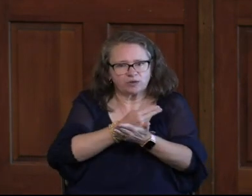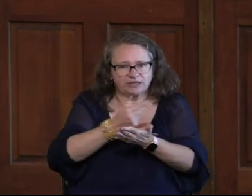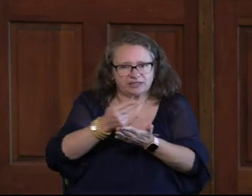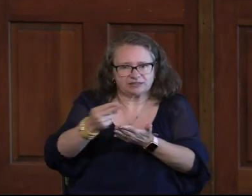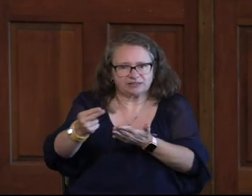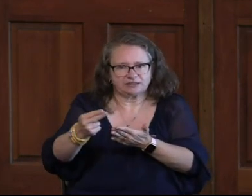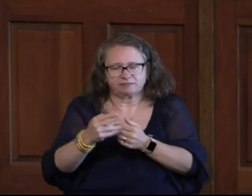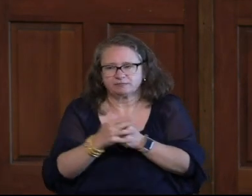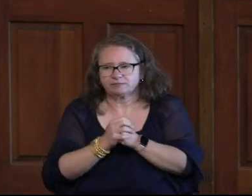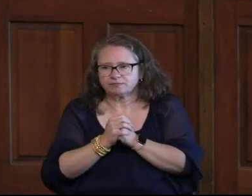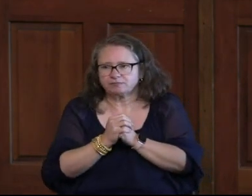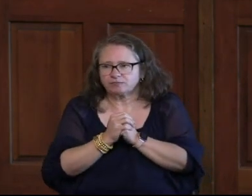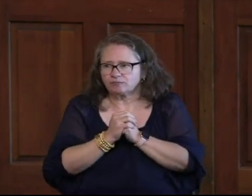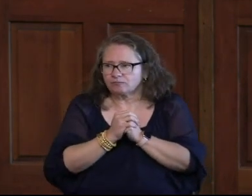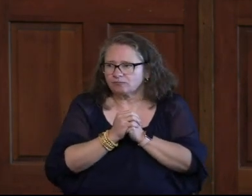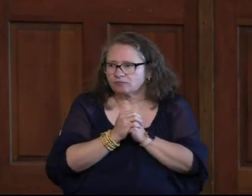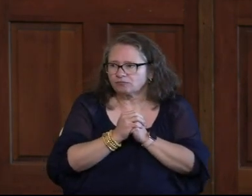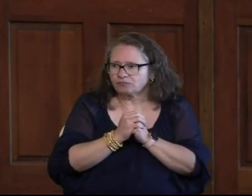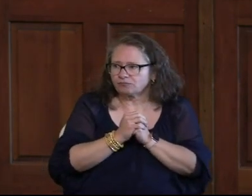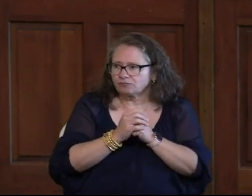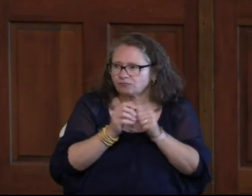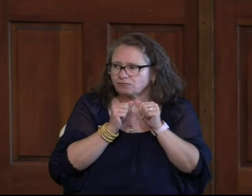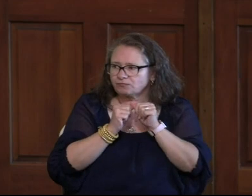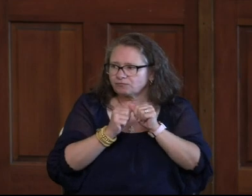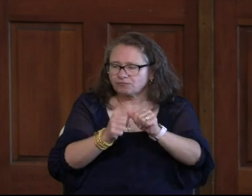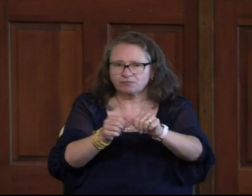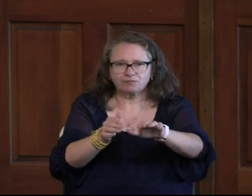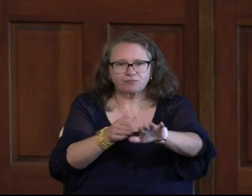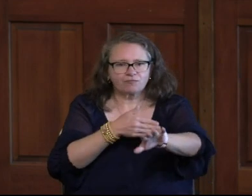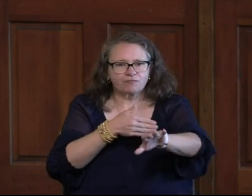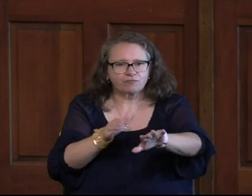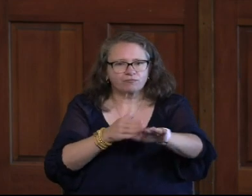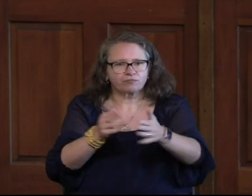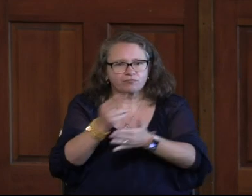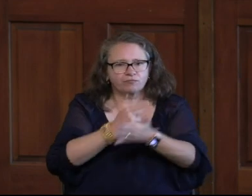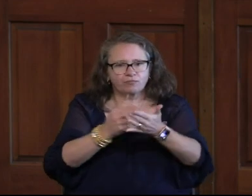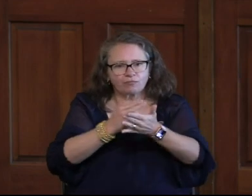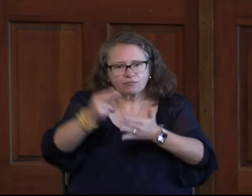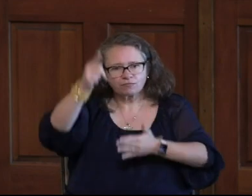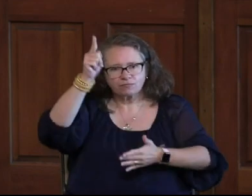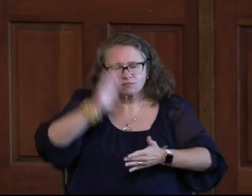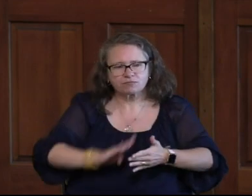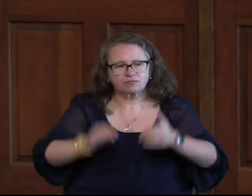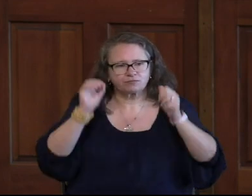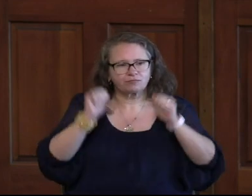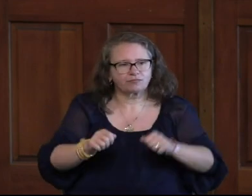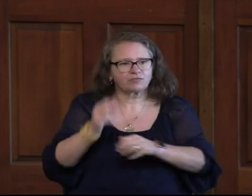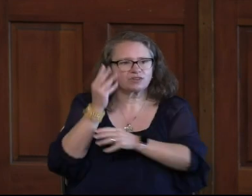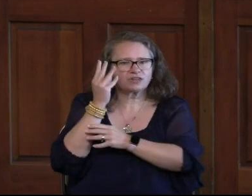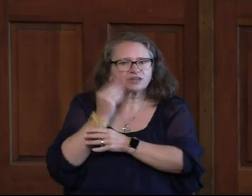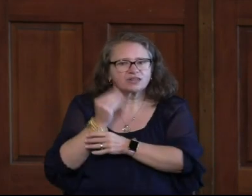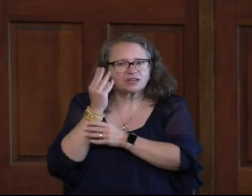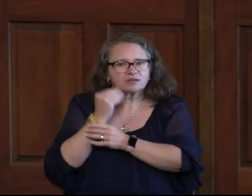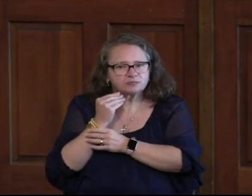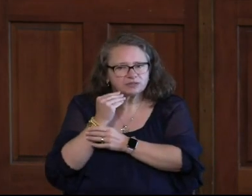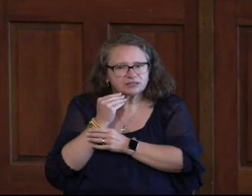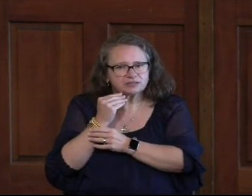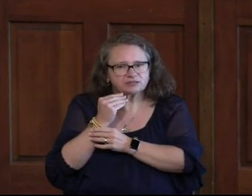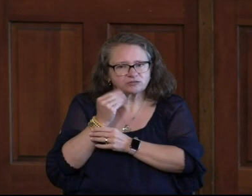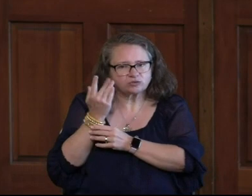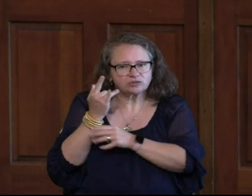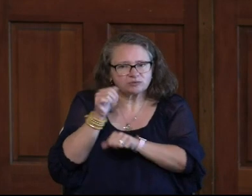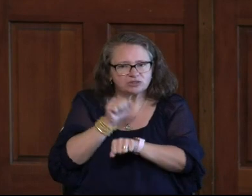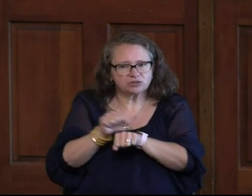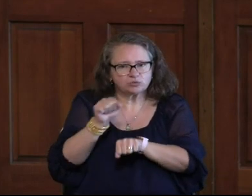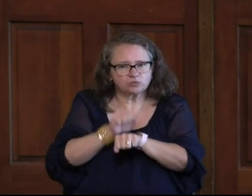Amen. We're going to continue to sing out about the holiness of God that we get to experience because of the work